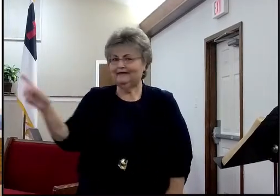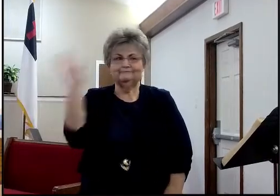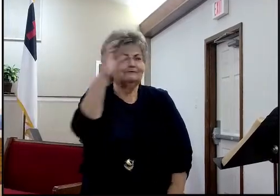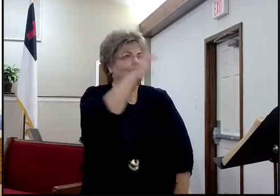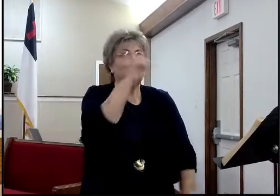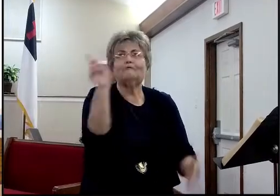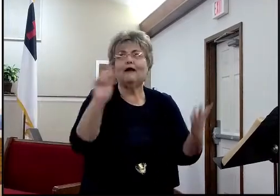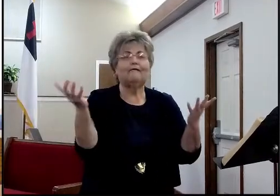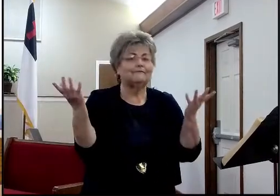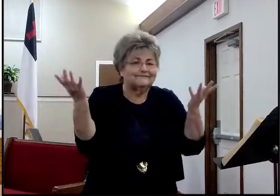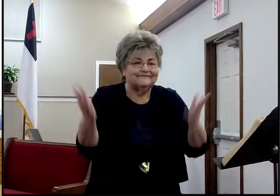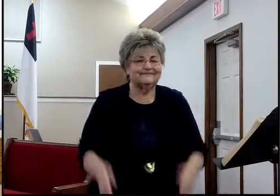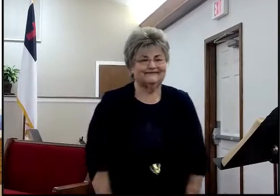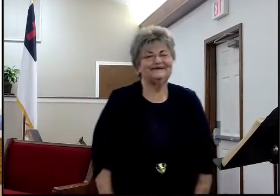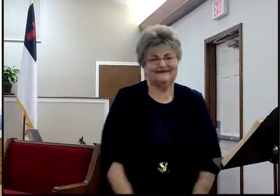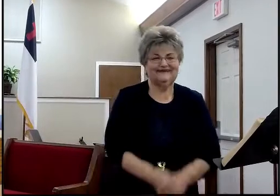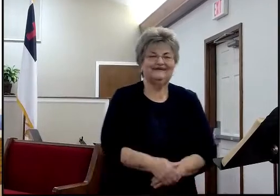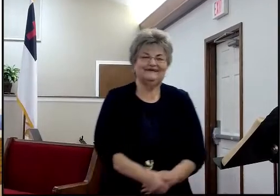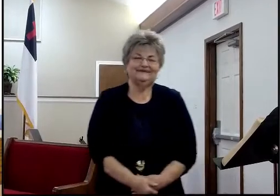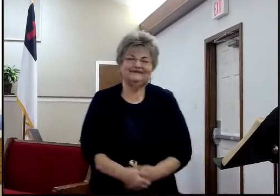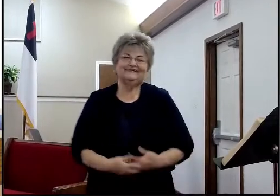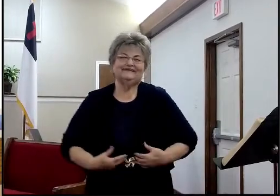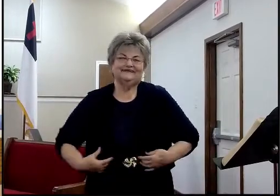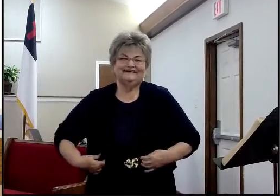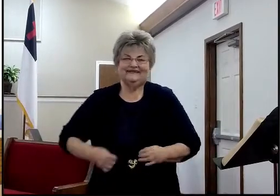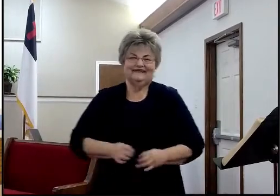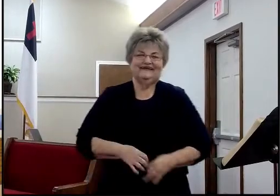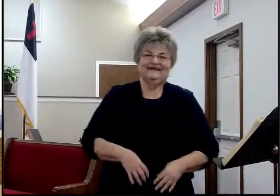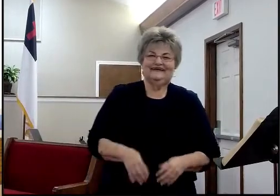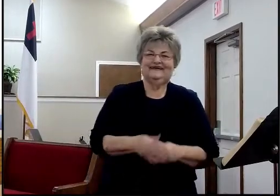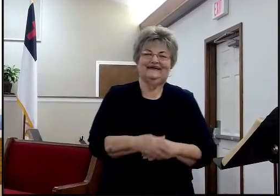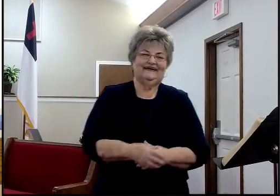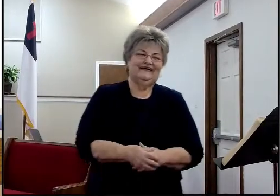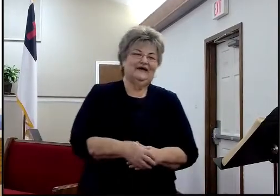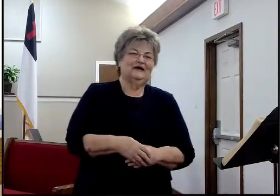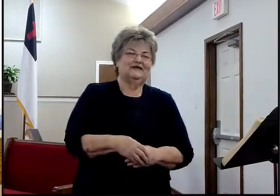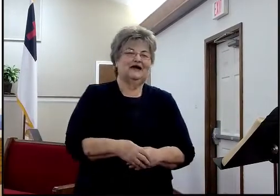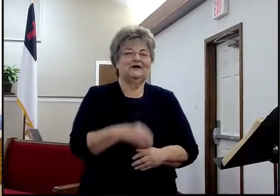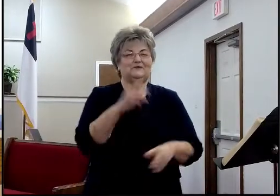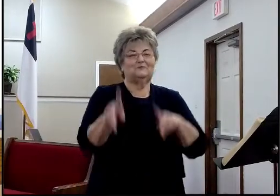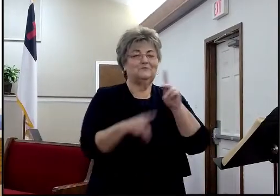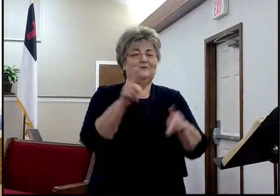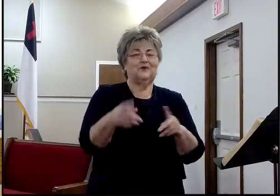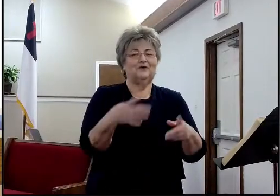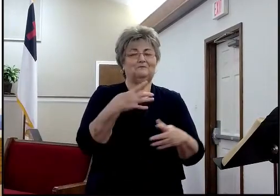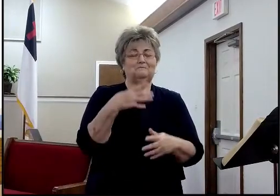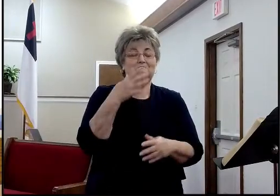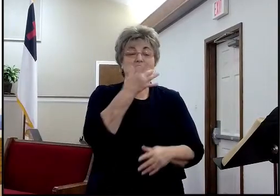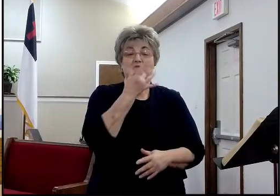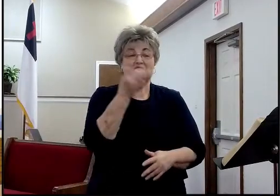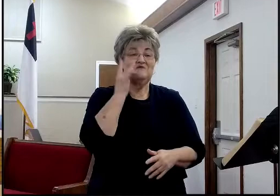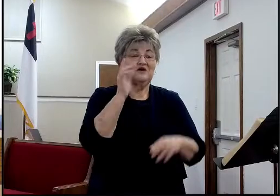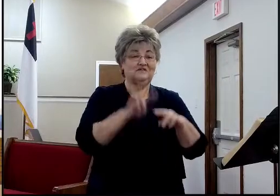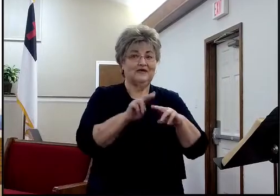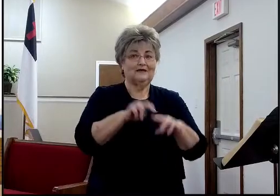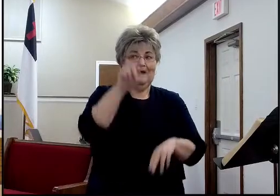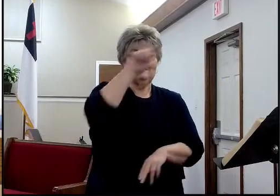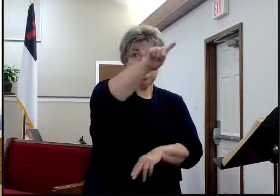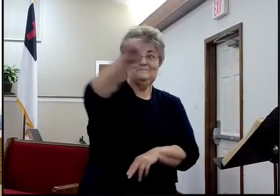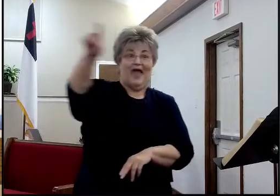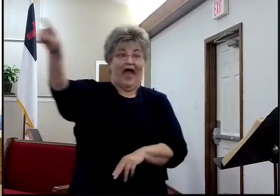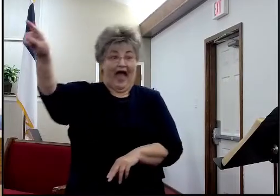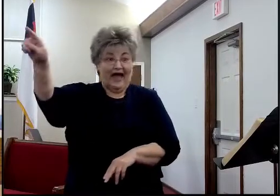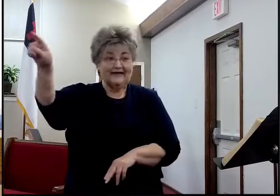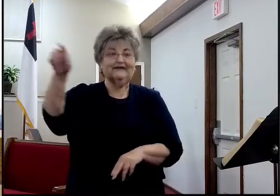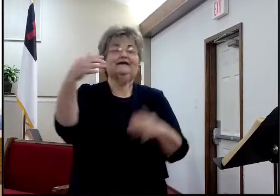Everybody's like, why did you take my last two rows? We'll get into Sunday school in a minute. Y'all don't mind this, do you? Brother Dan and I